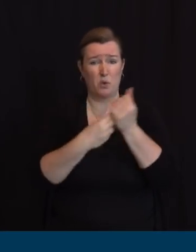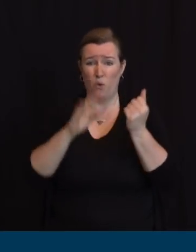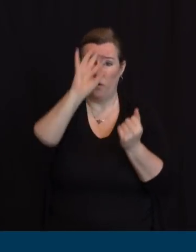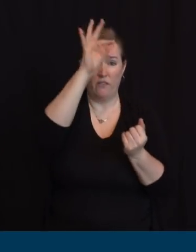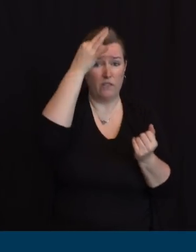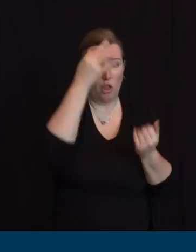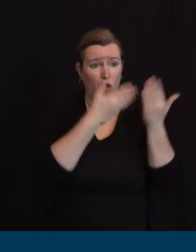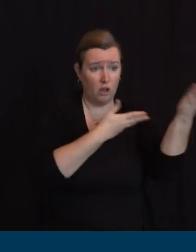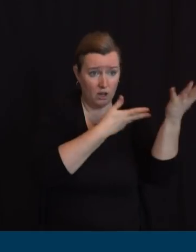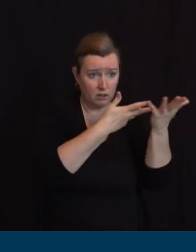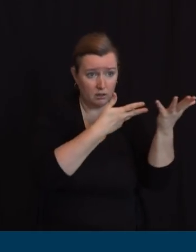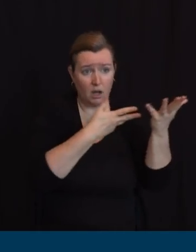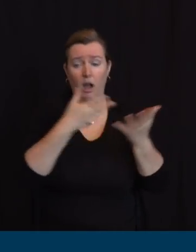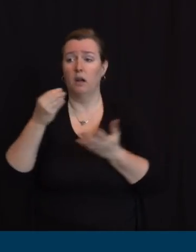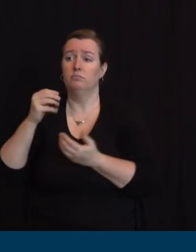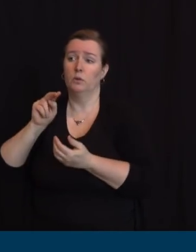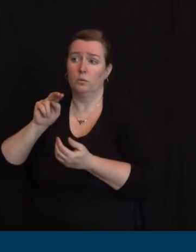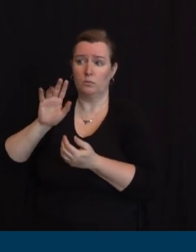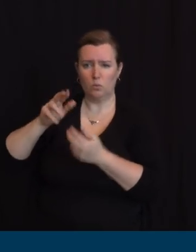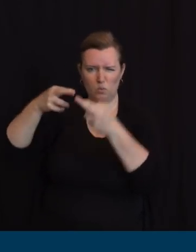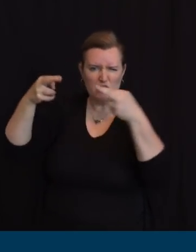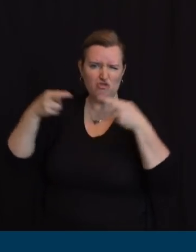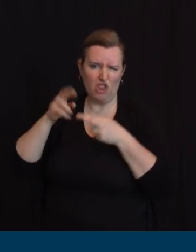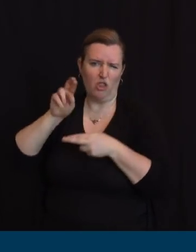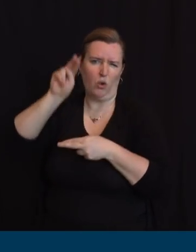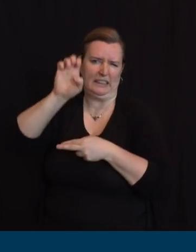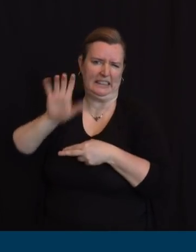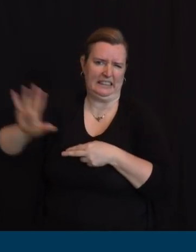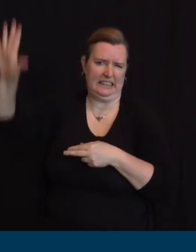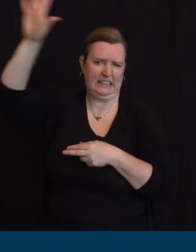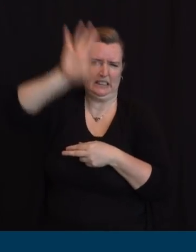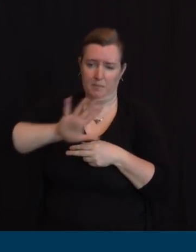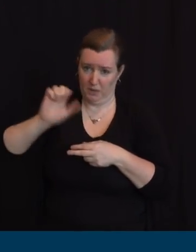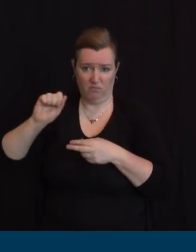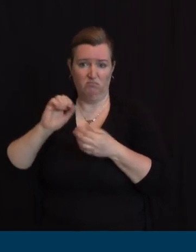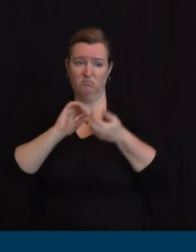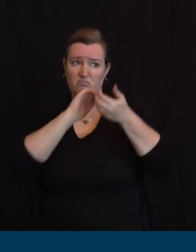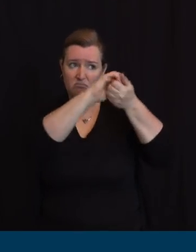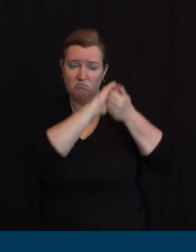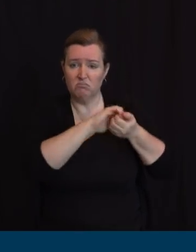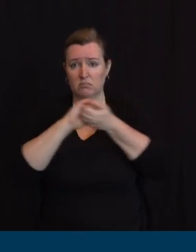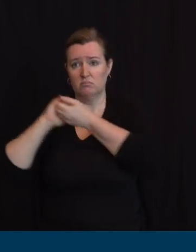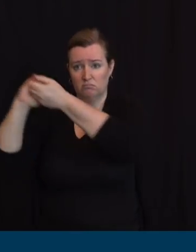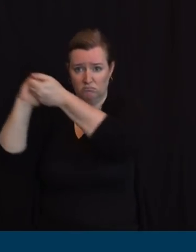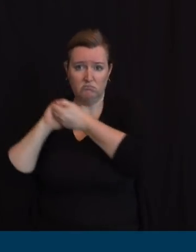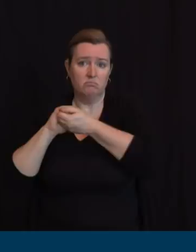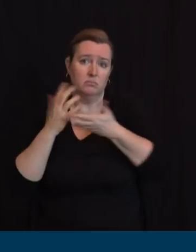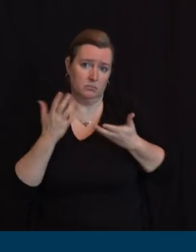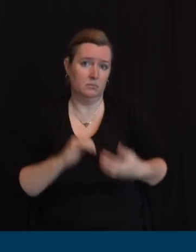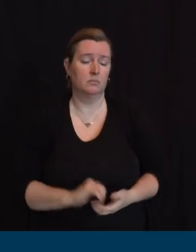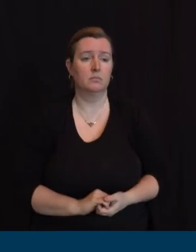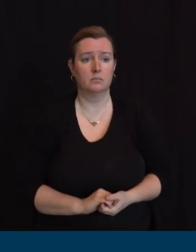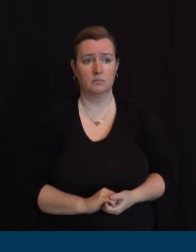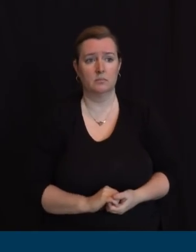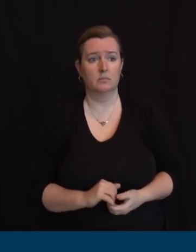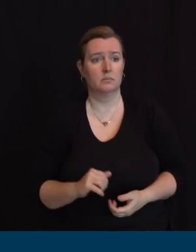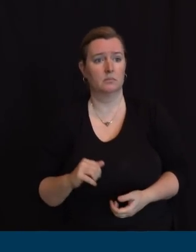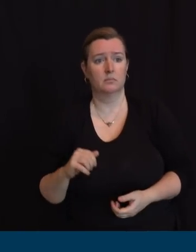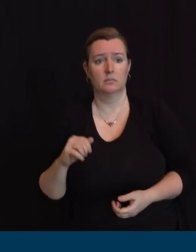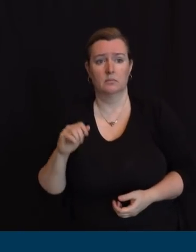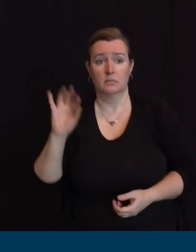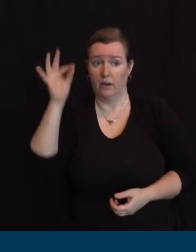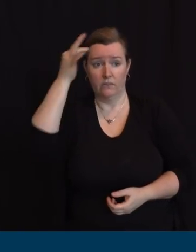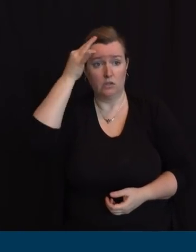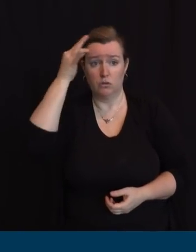crisis. There's just no, there's no substituting for that big gorilla in the room, the federal government of the United States of America.